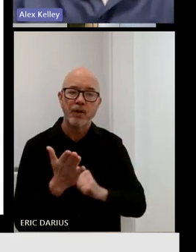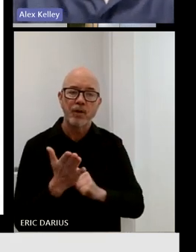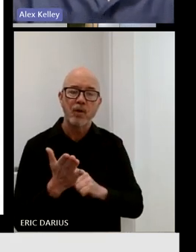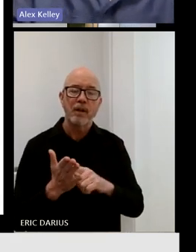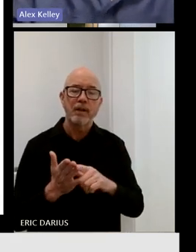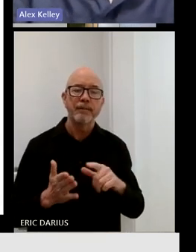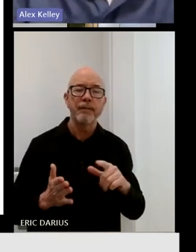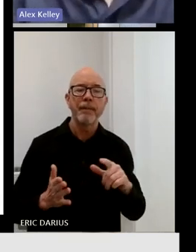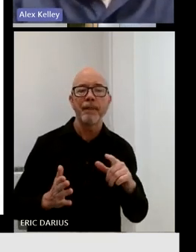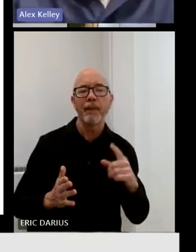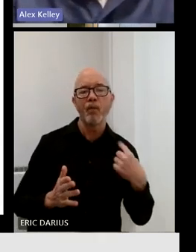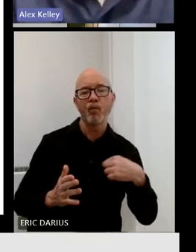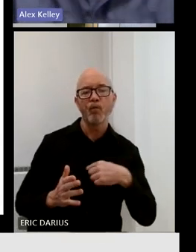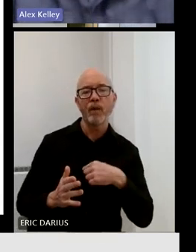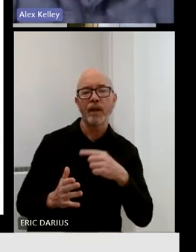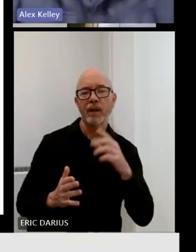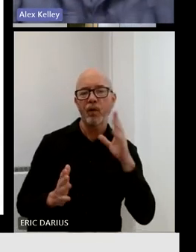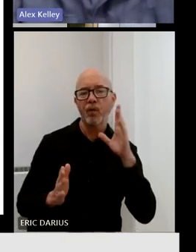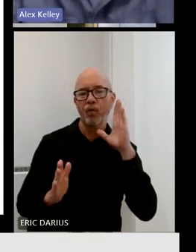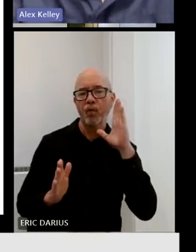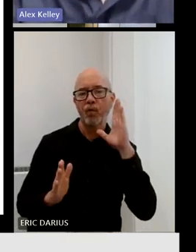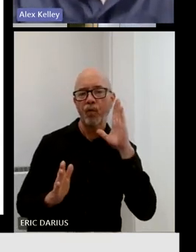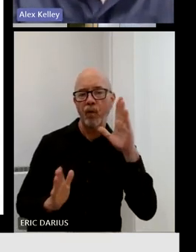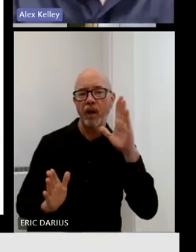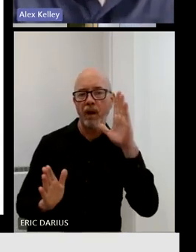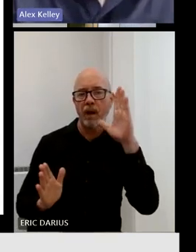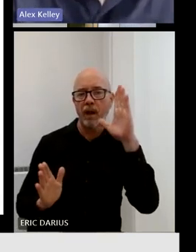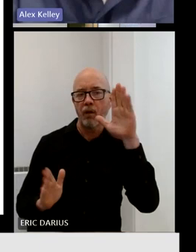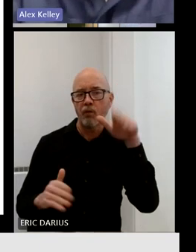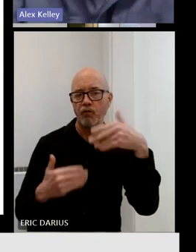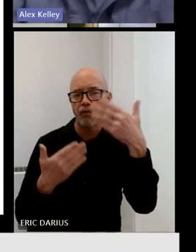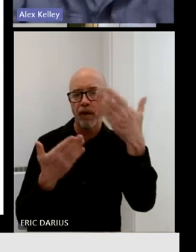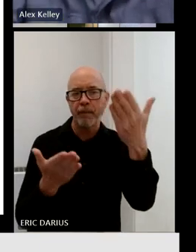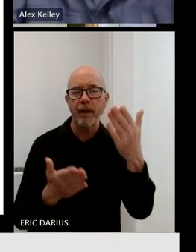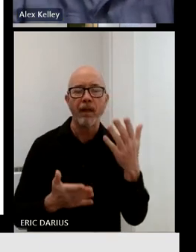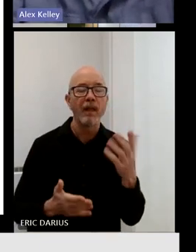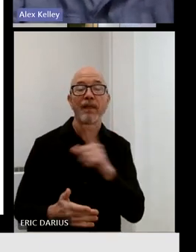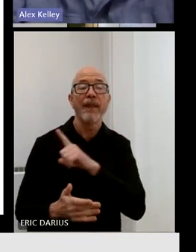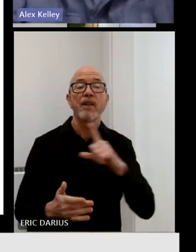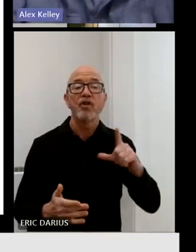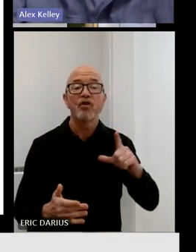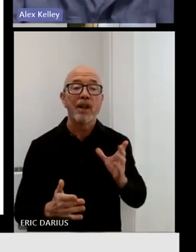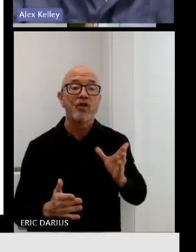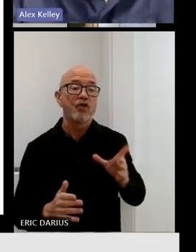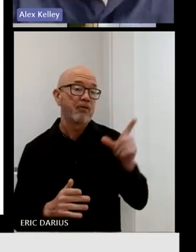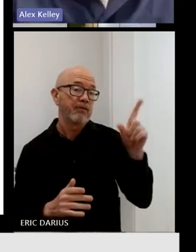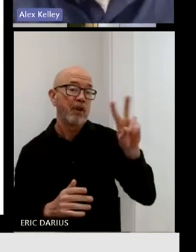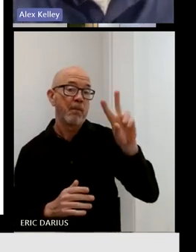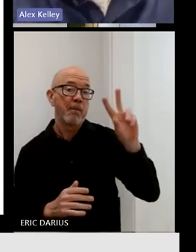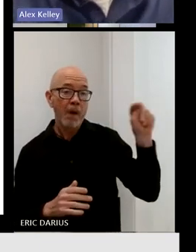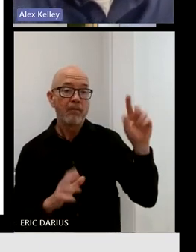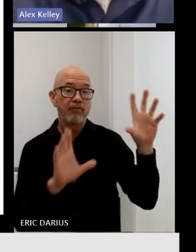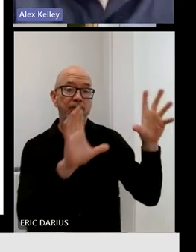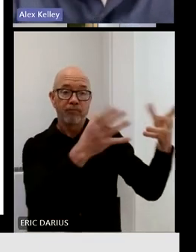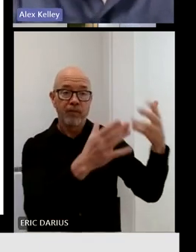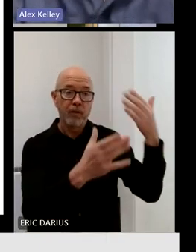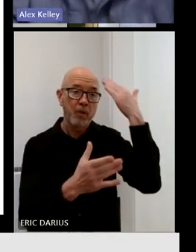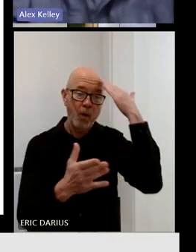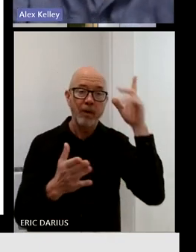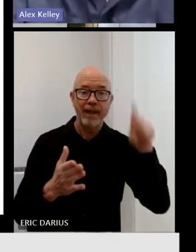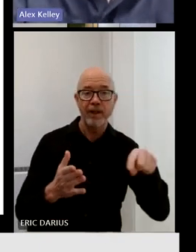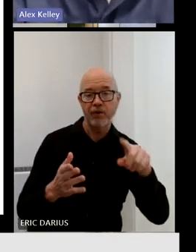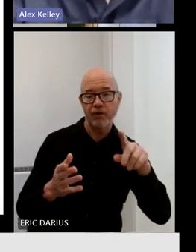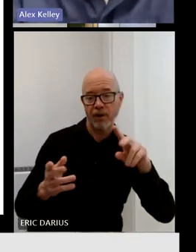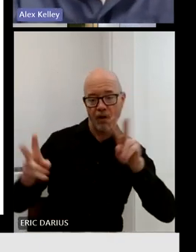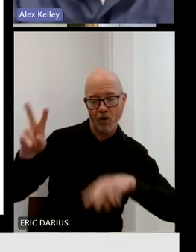at least at the legislature, who knows that the statutes need to be revisited. But a summary of this recommendation is that the state should